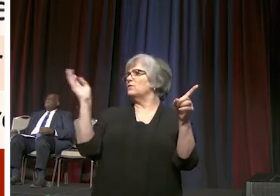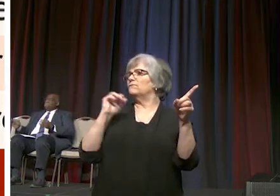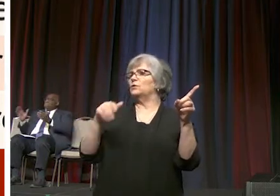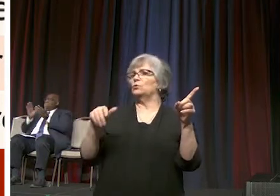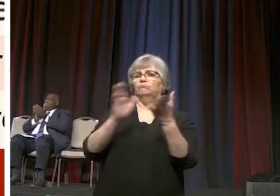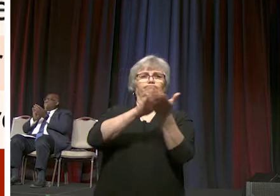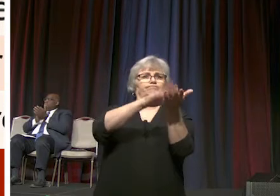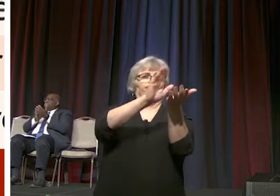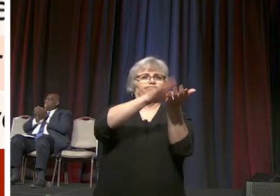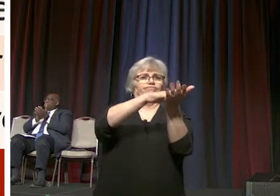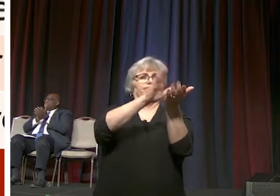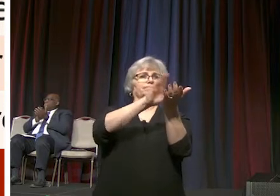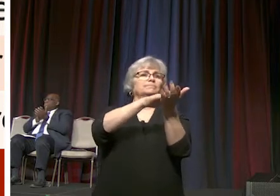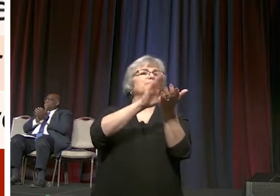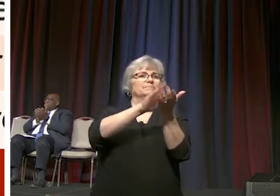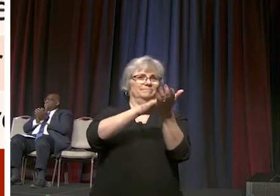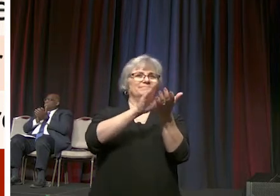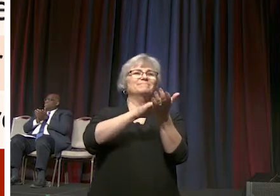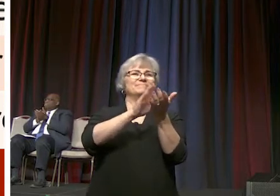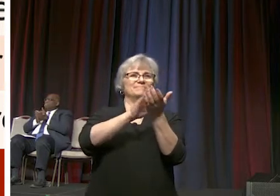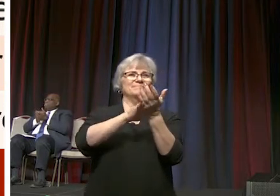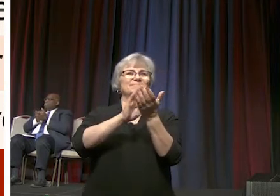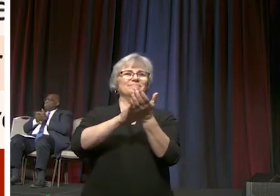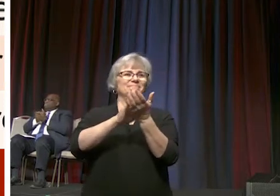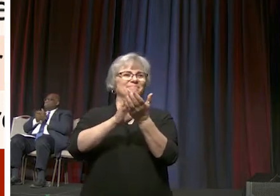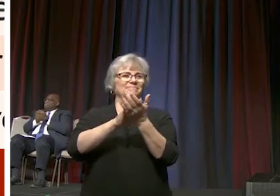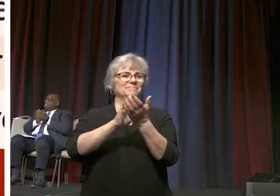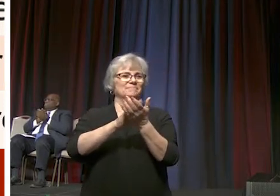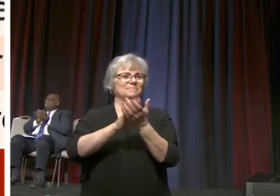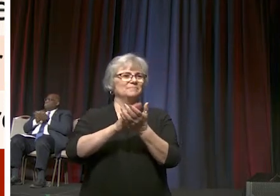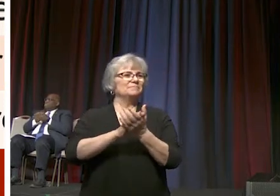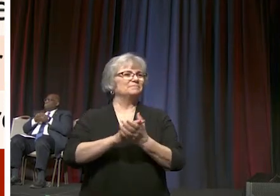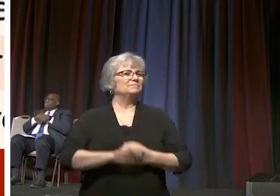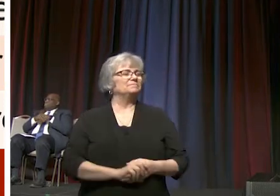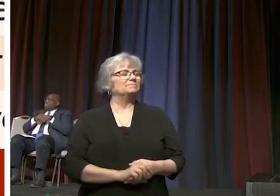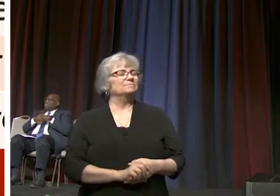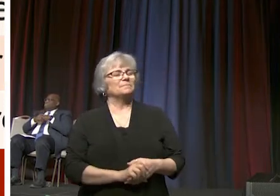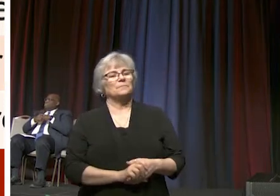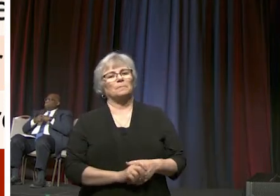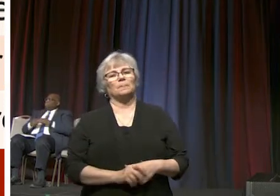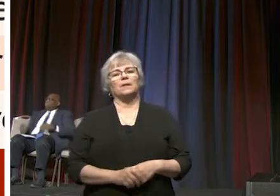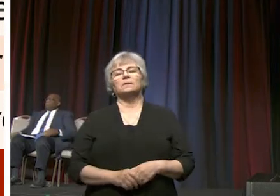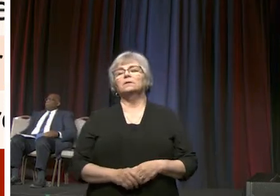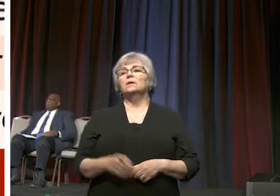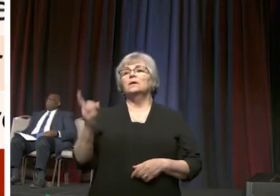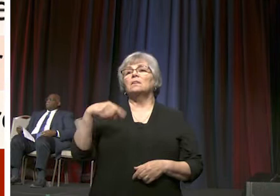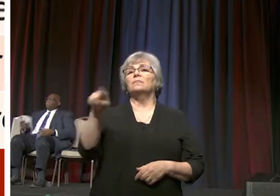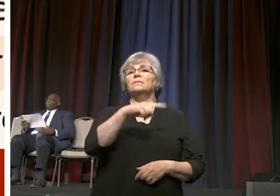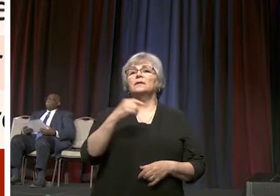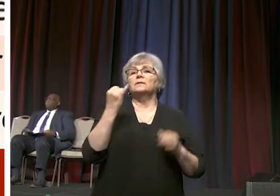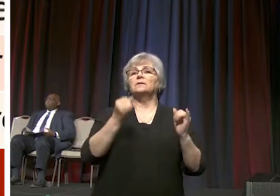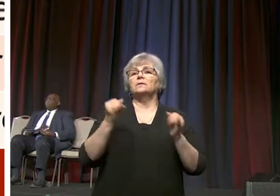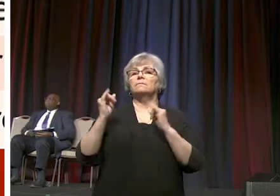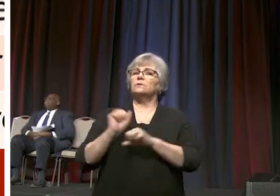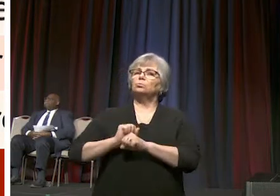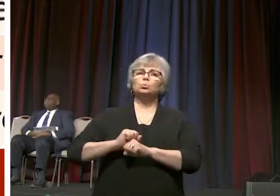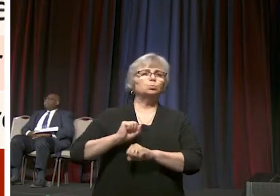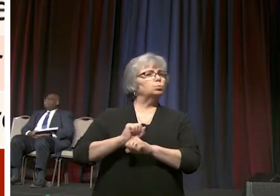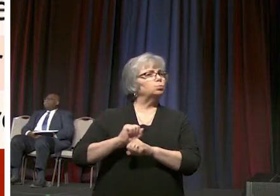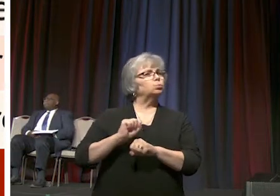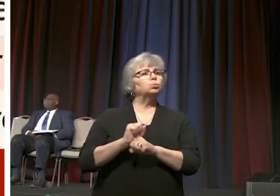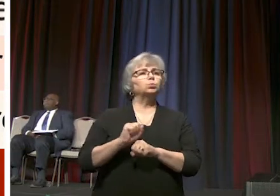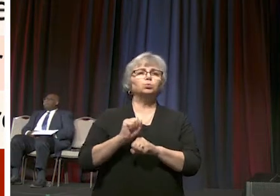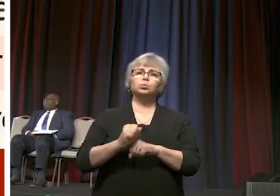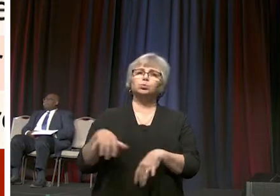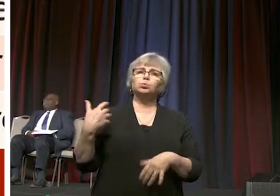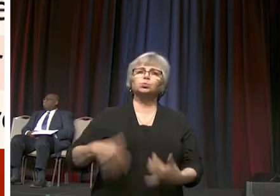please give them a hand and Bishop in the back these individuals worked very hard and